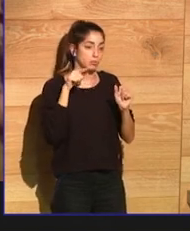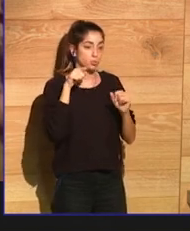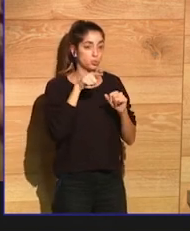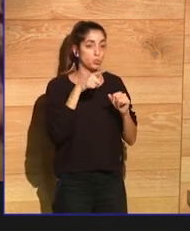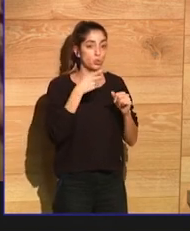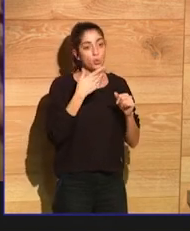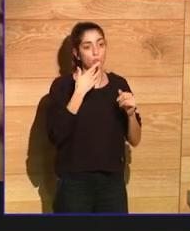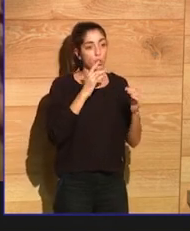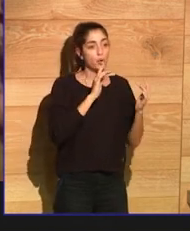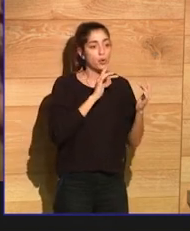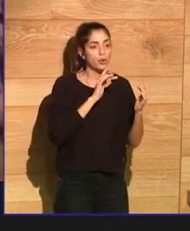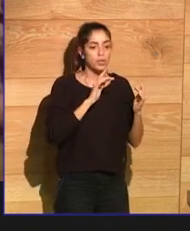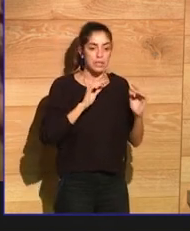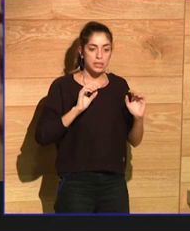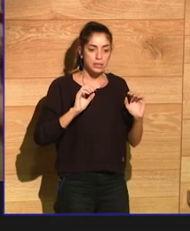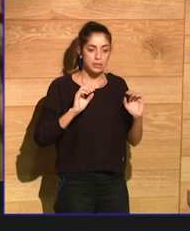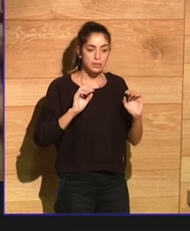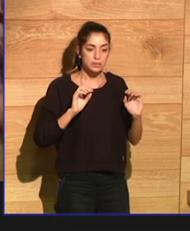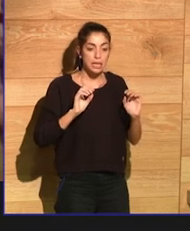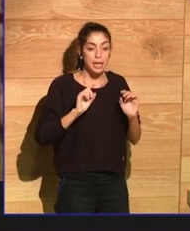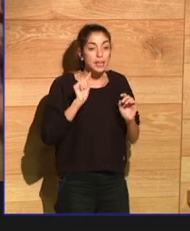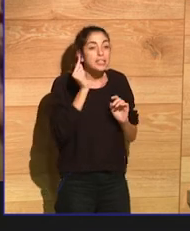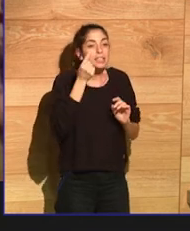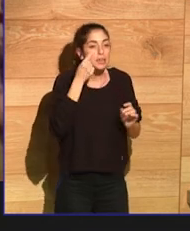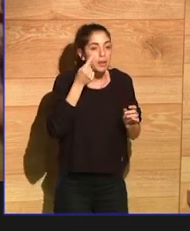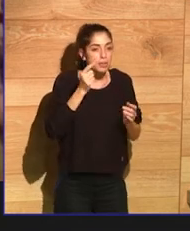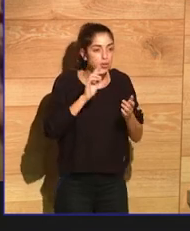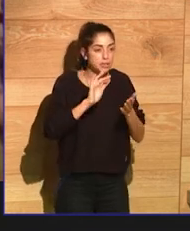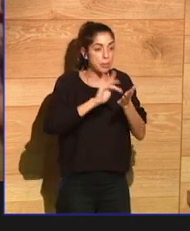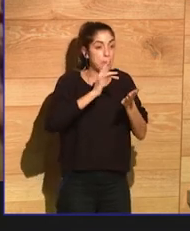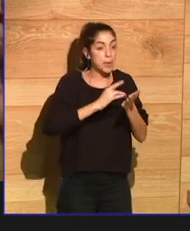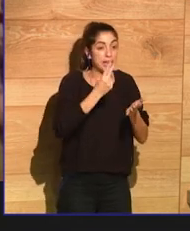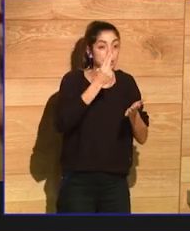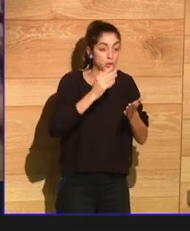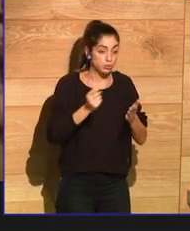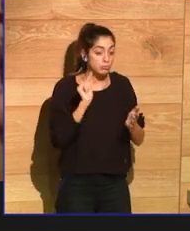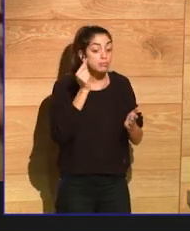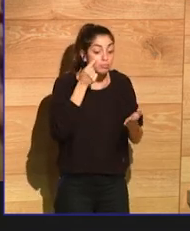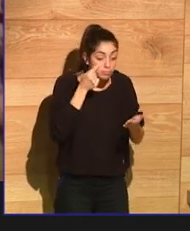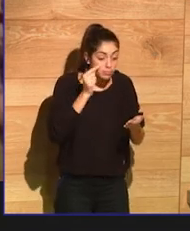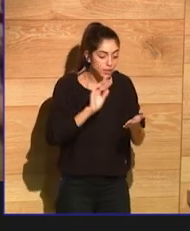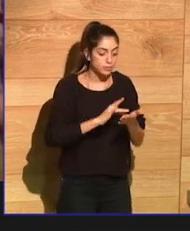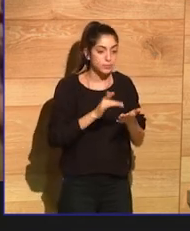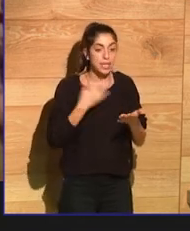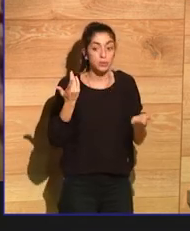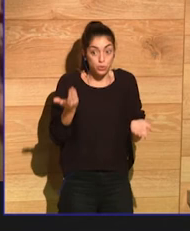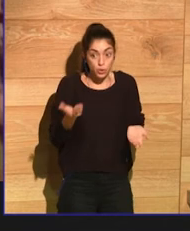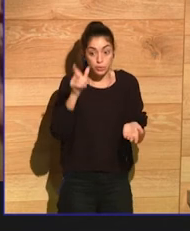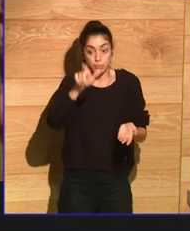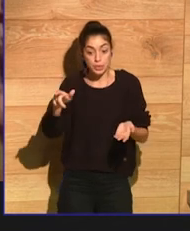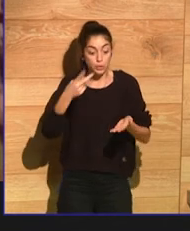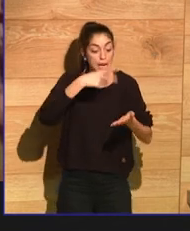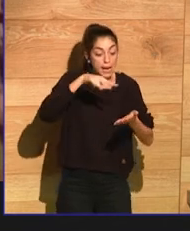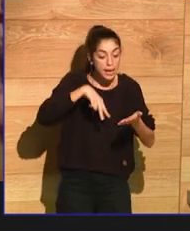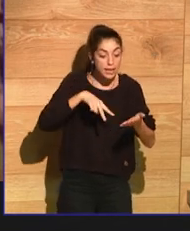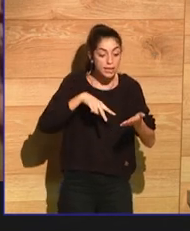The theory is that as the reader turns the page, the reader scans both pages. So you cannot surprise the